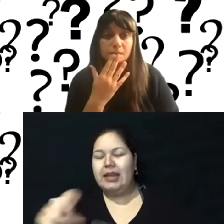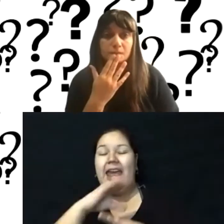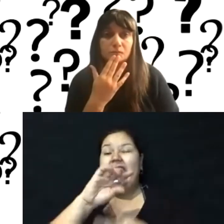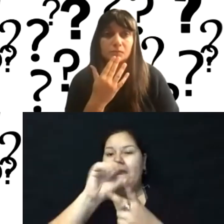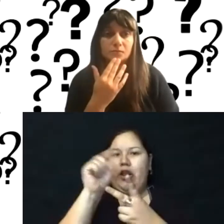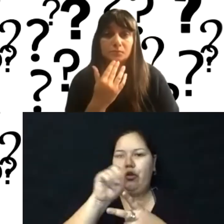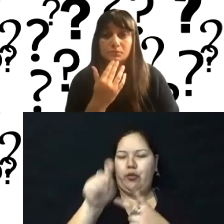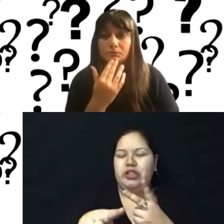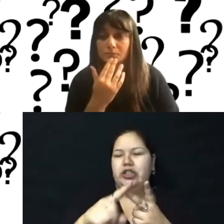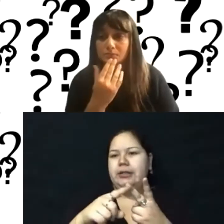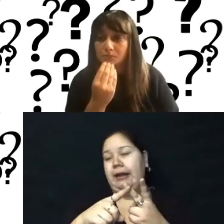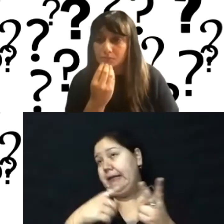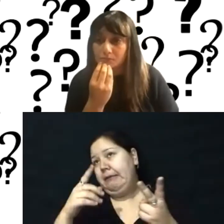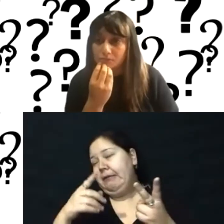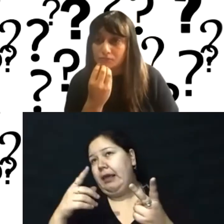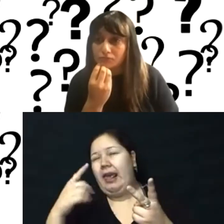let's try it again. Um,